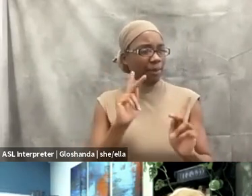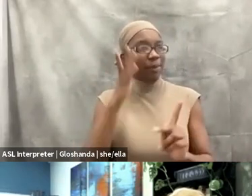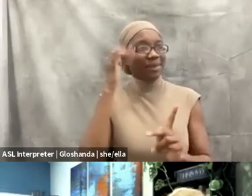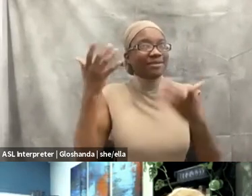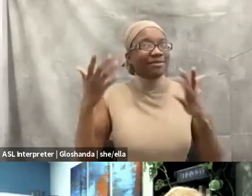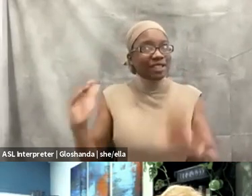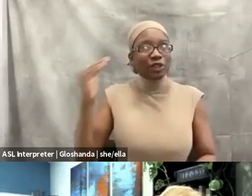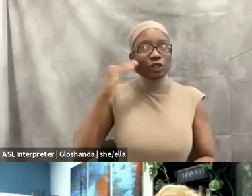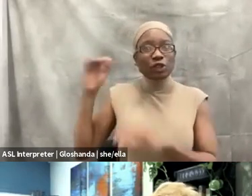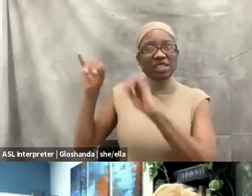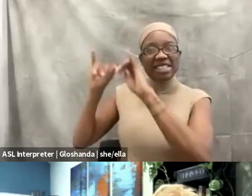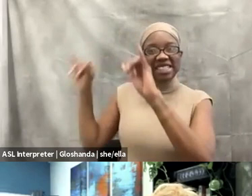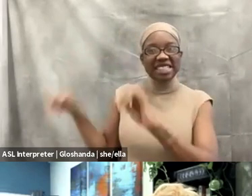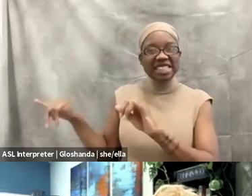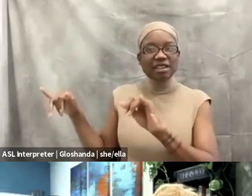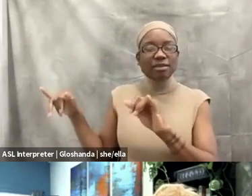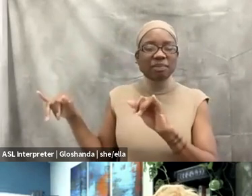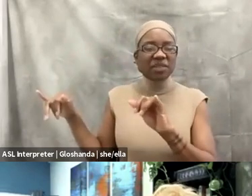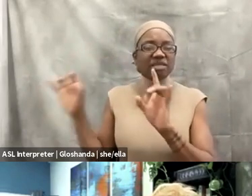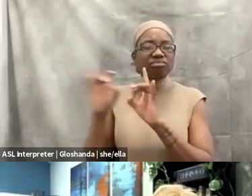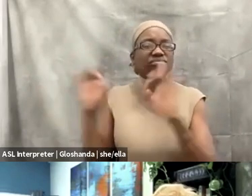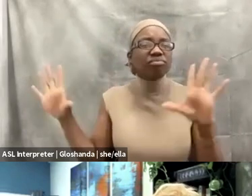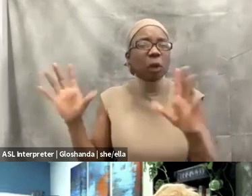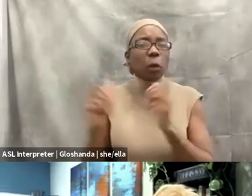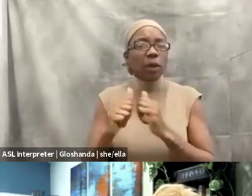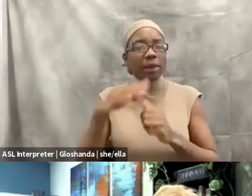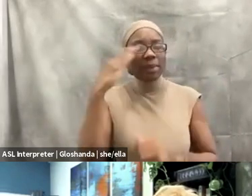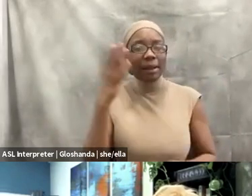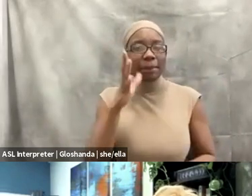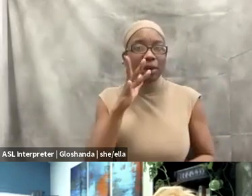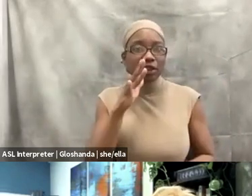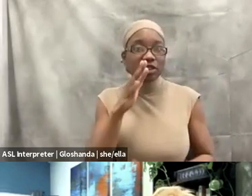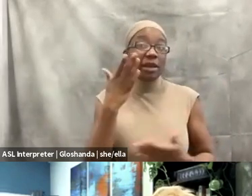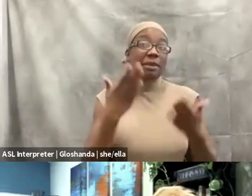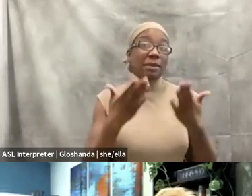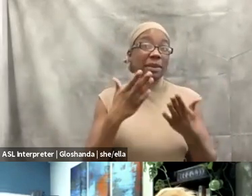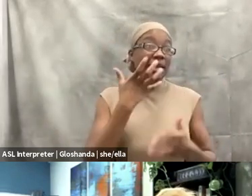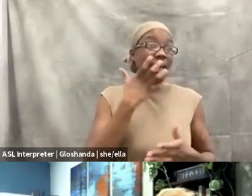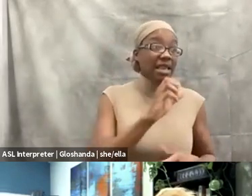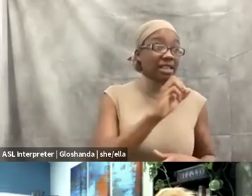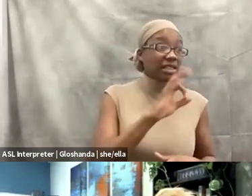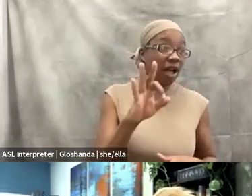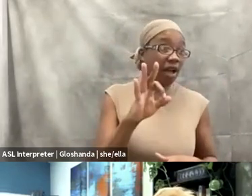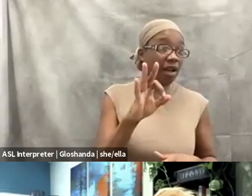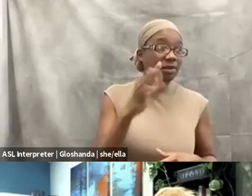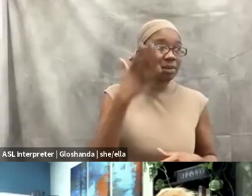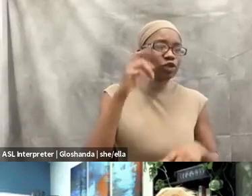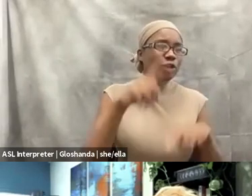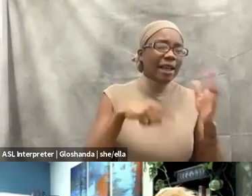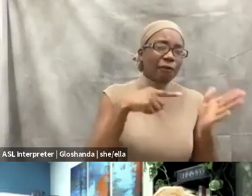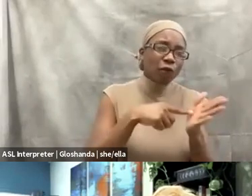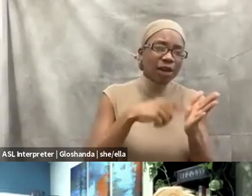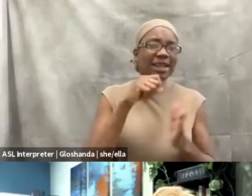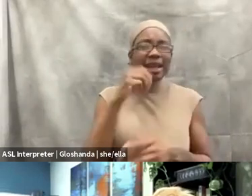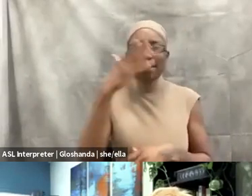is for Black people and Black mothers. But like your heat might be off because you can't afford it, not because you're a horrible parent. So like,